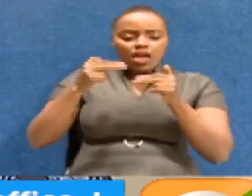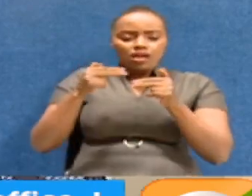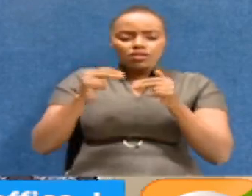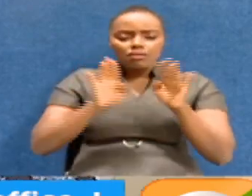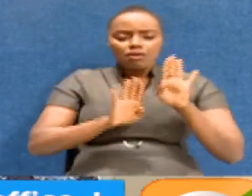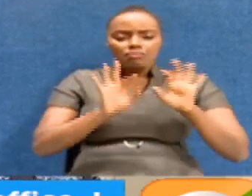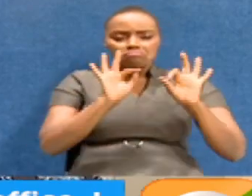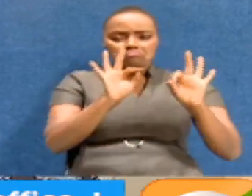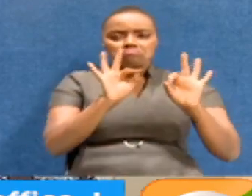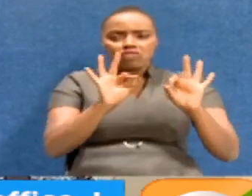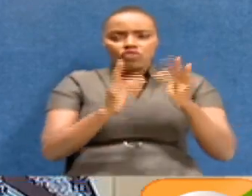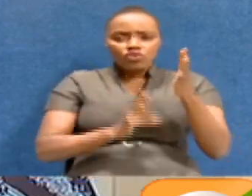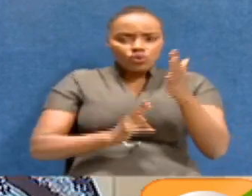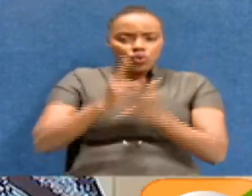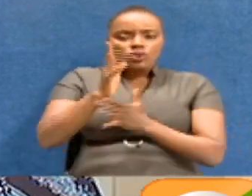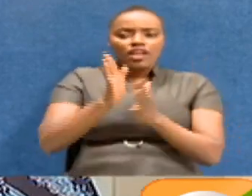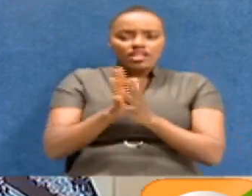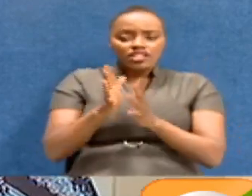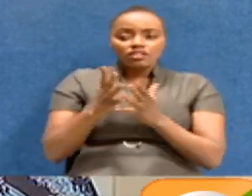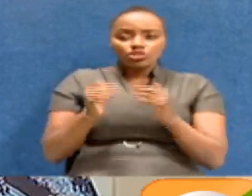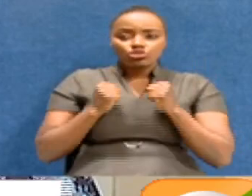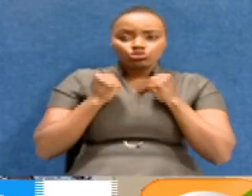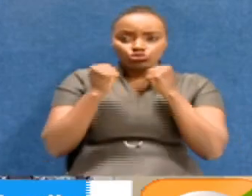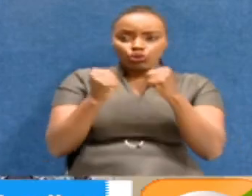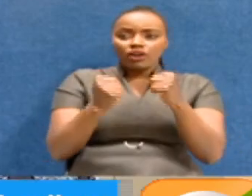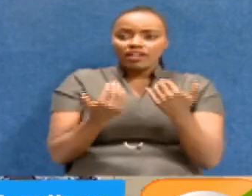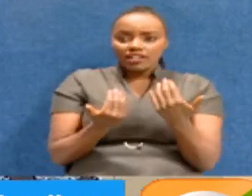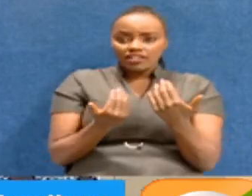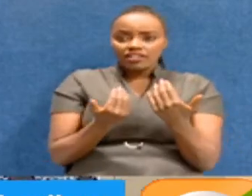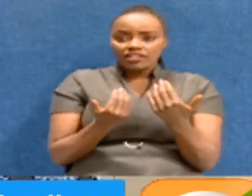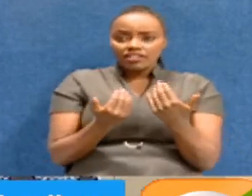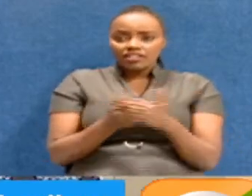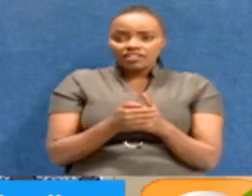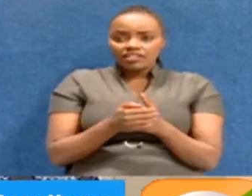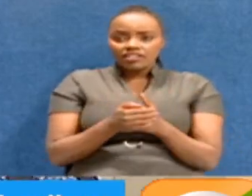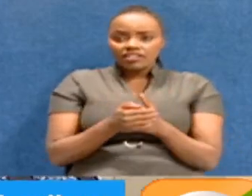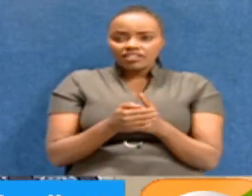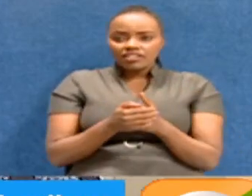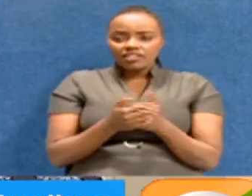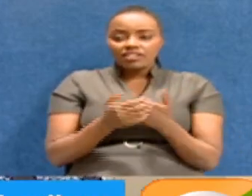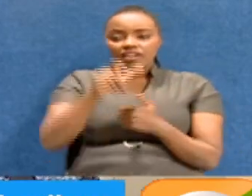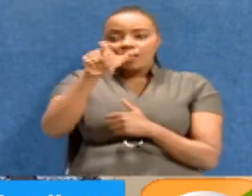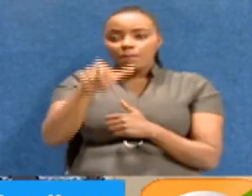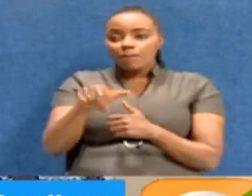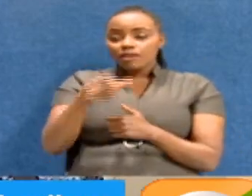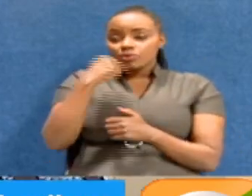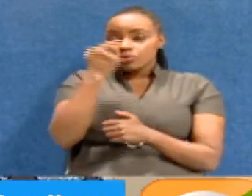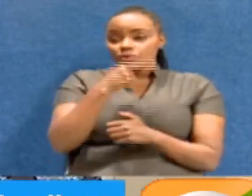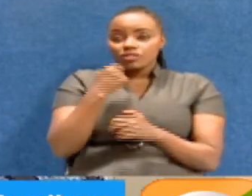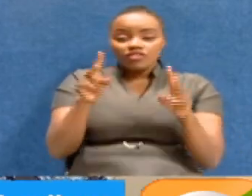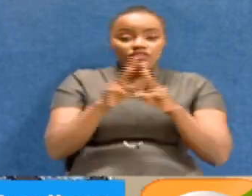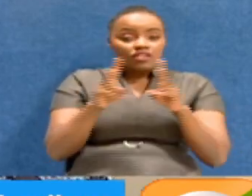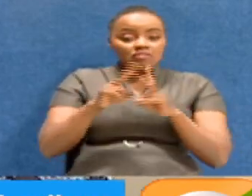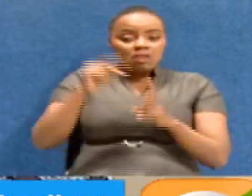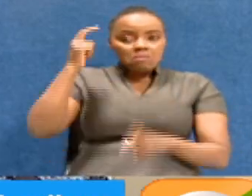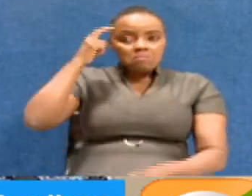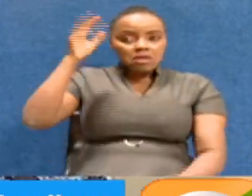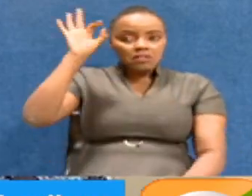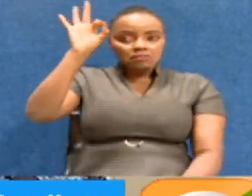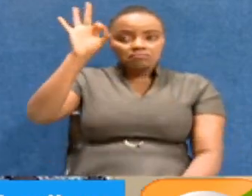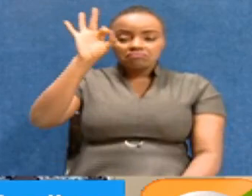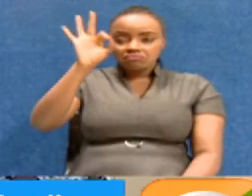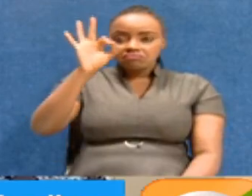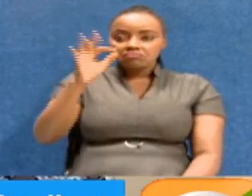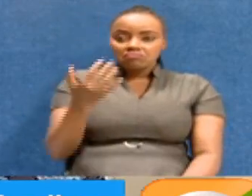a person who's honest and bold, you know, and of course, someone who's very sober. Yeah.